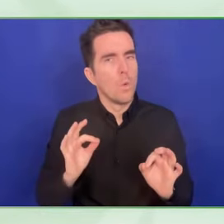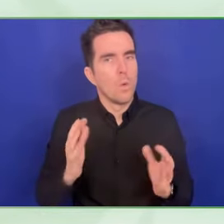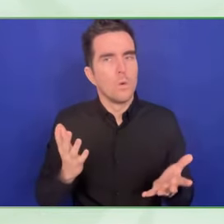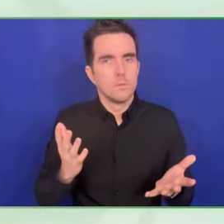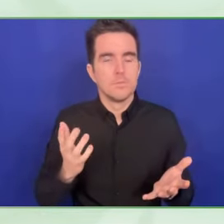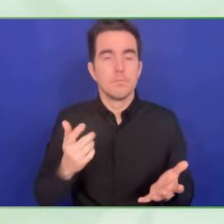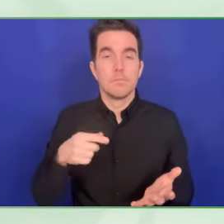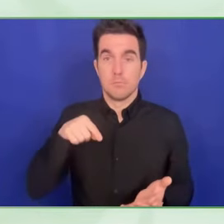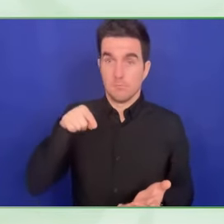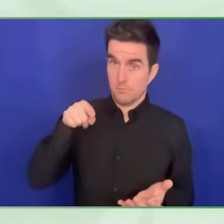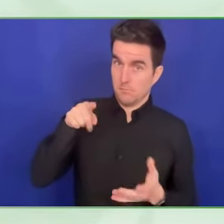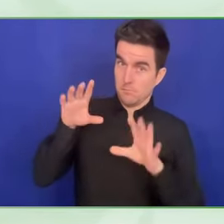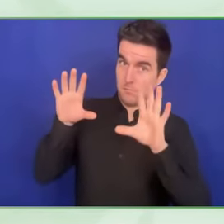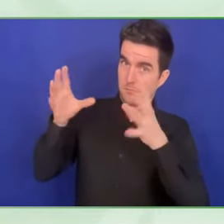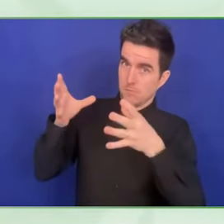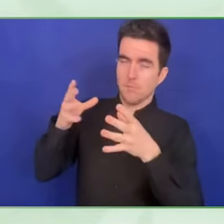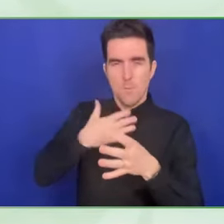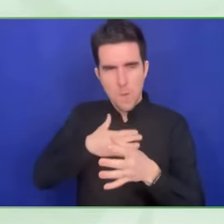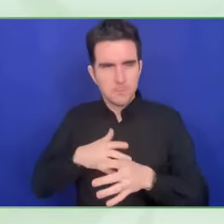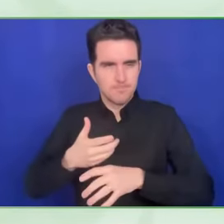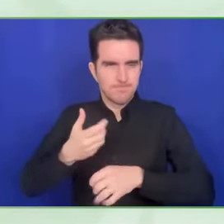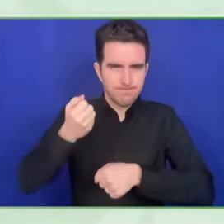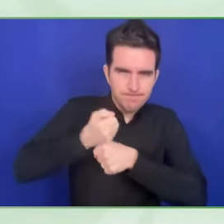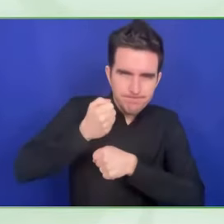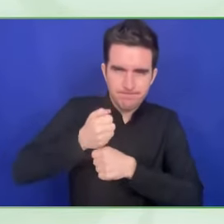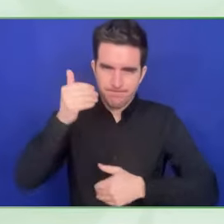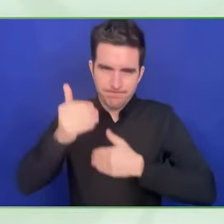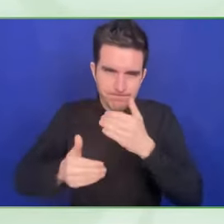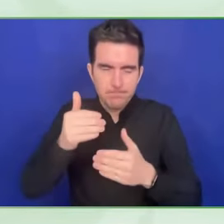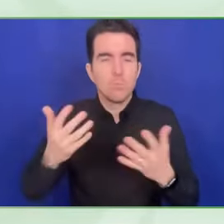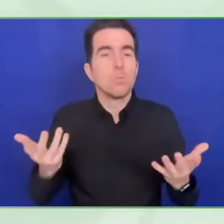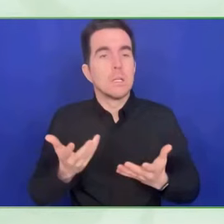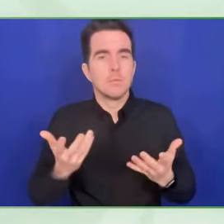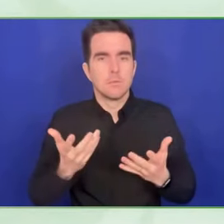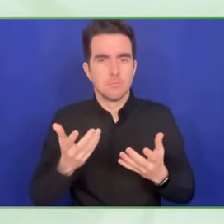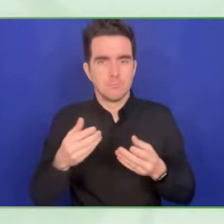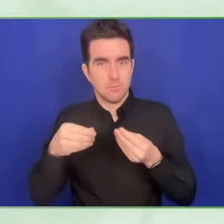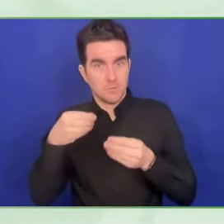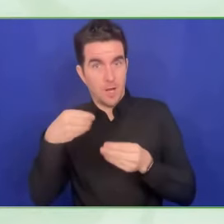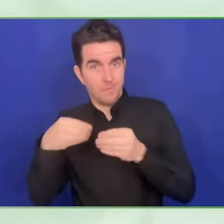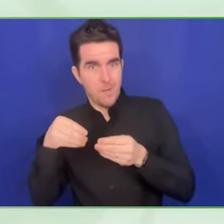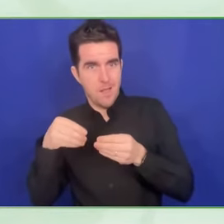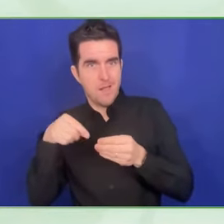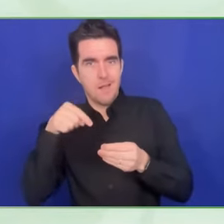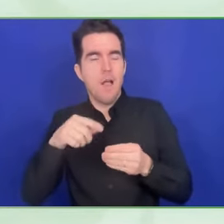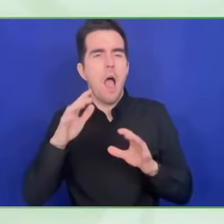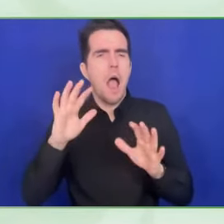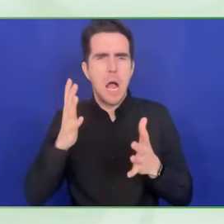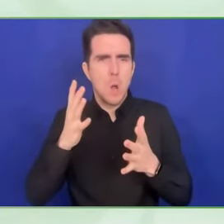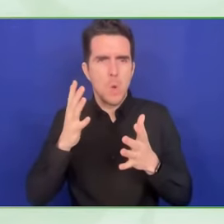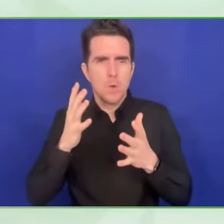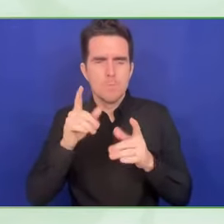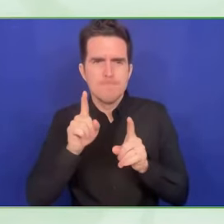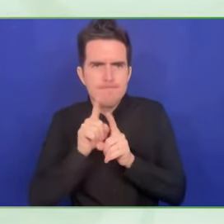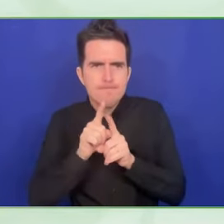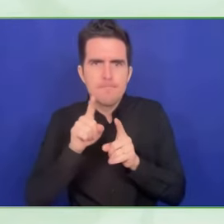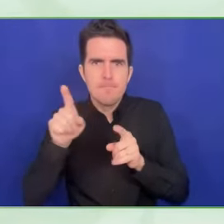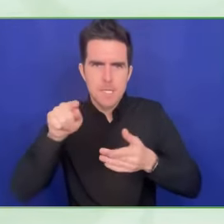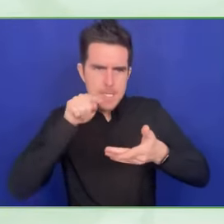in terms of passwords, in terms of OTP codes, in terms of CAPTCHA tests.